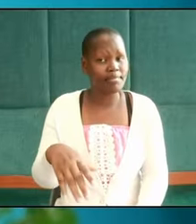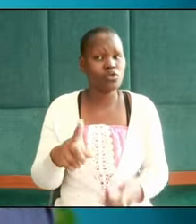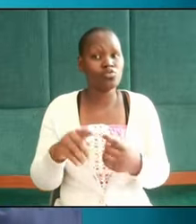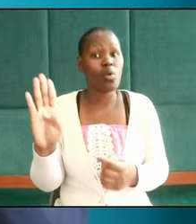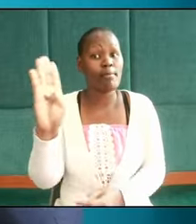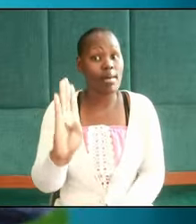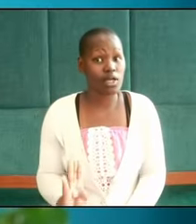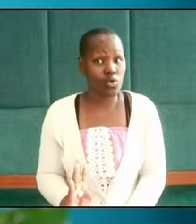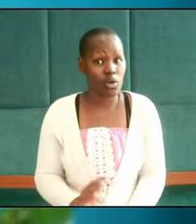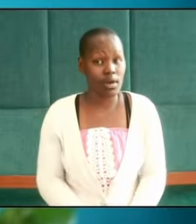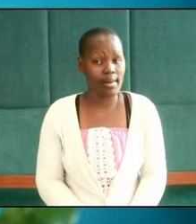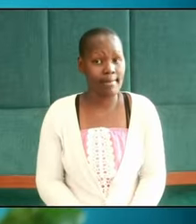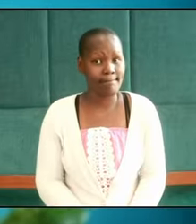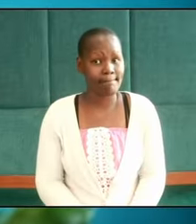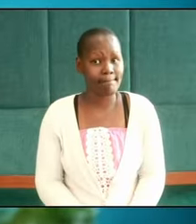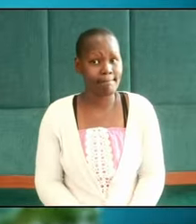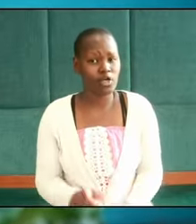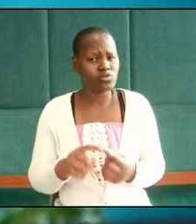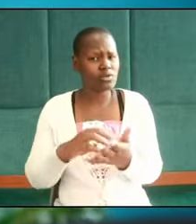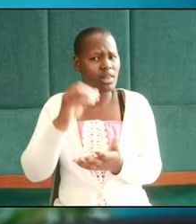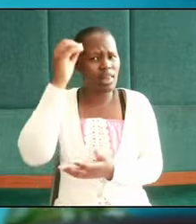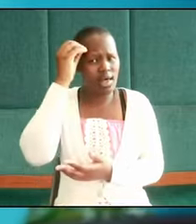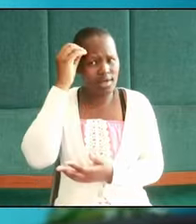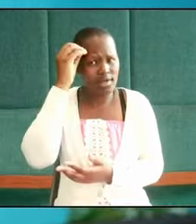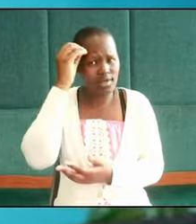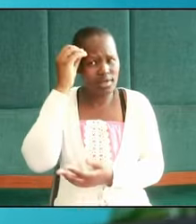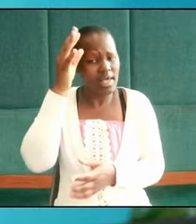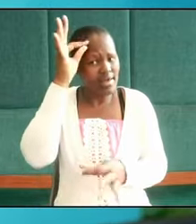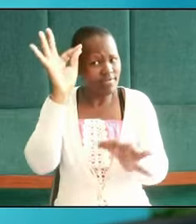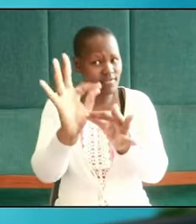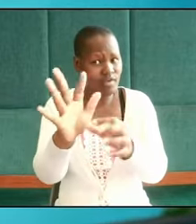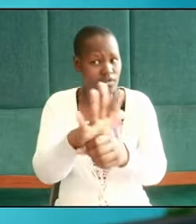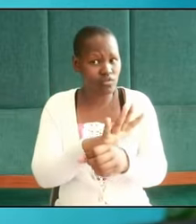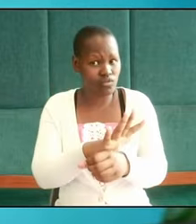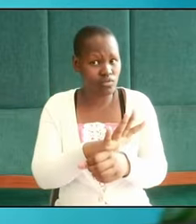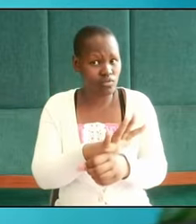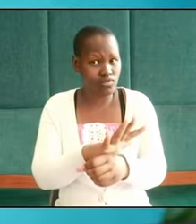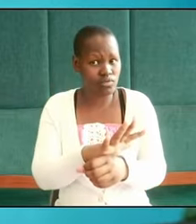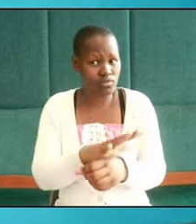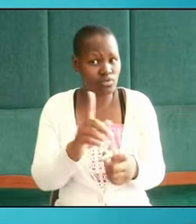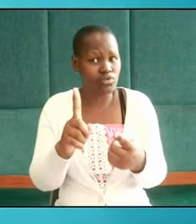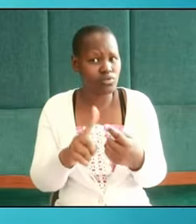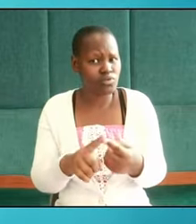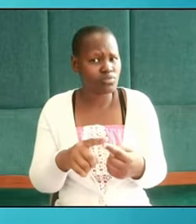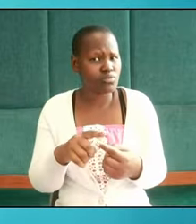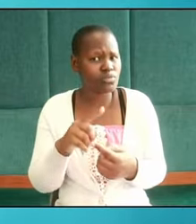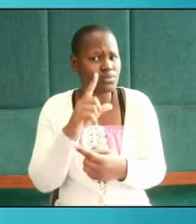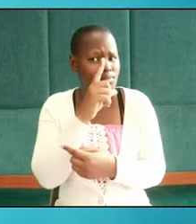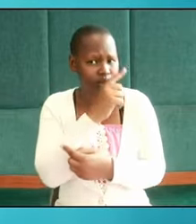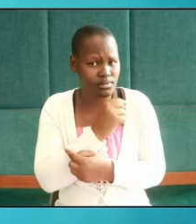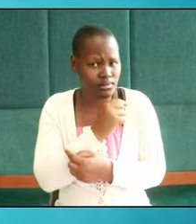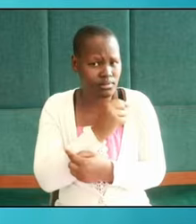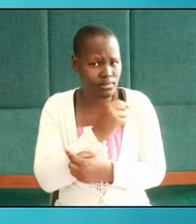to learning being faithful to completing his